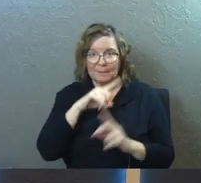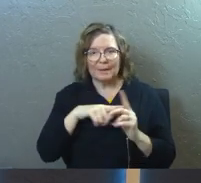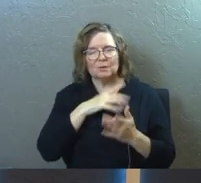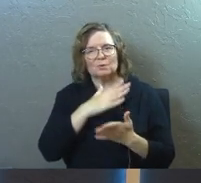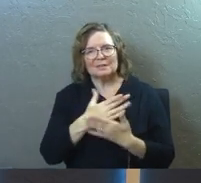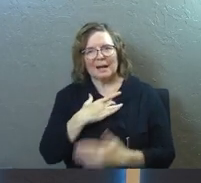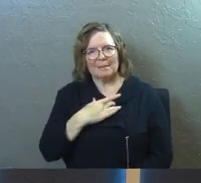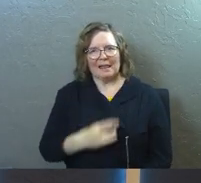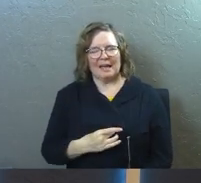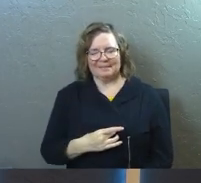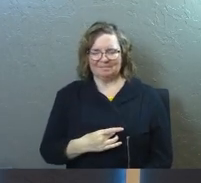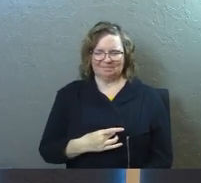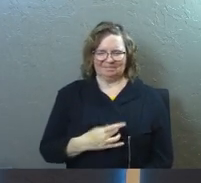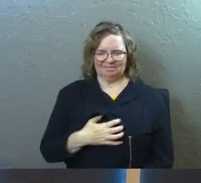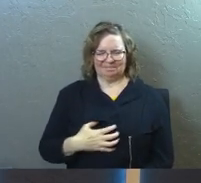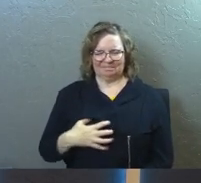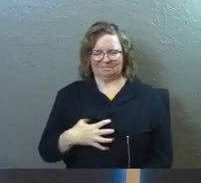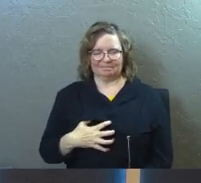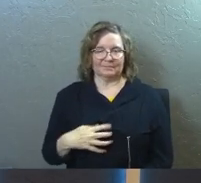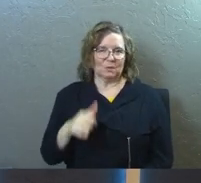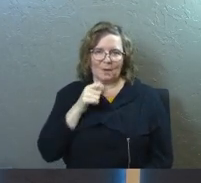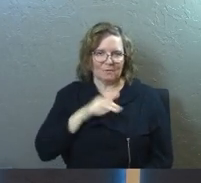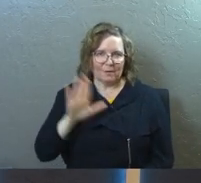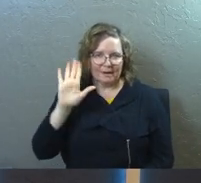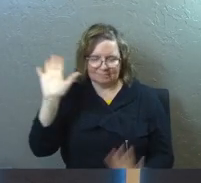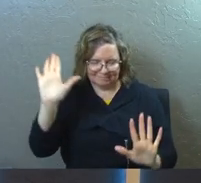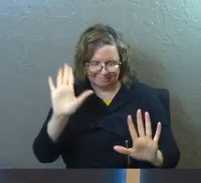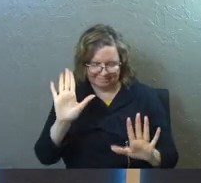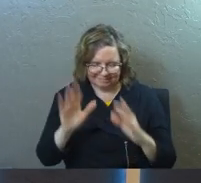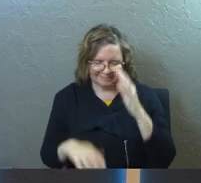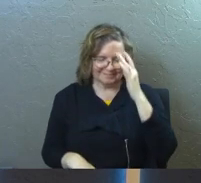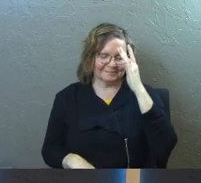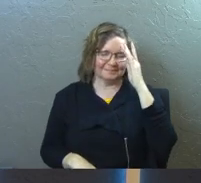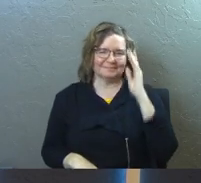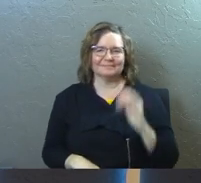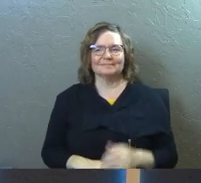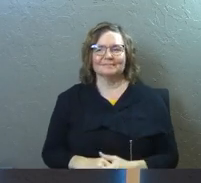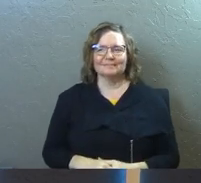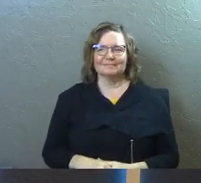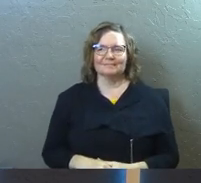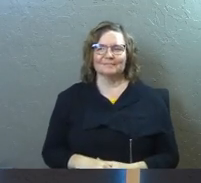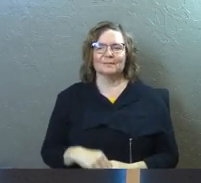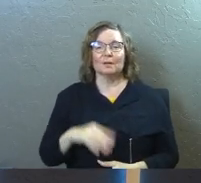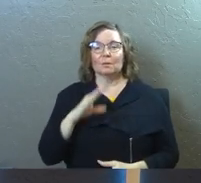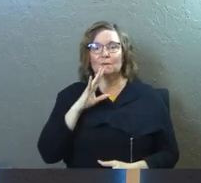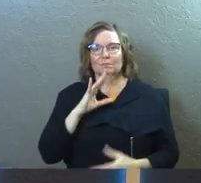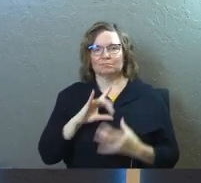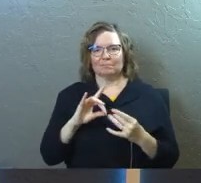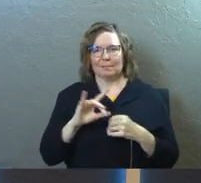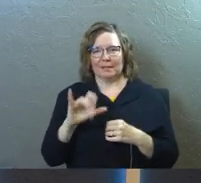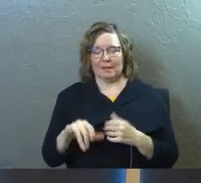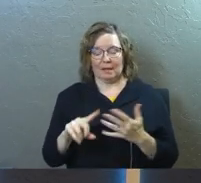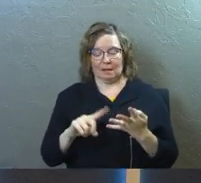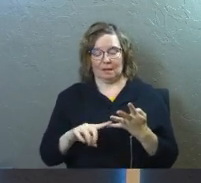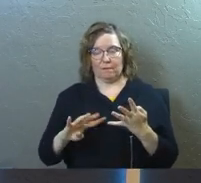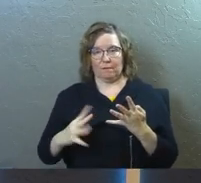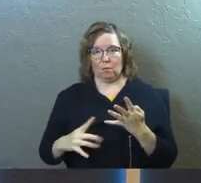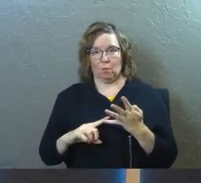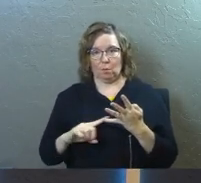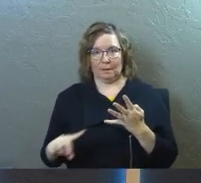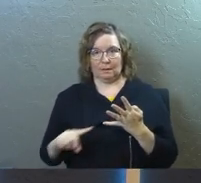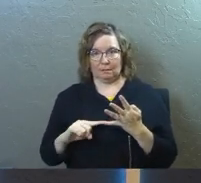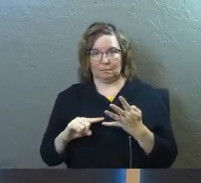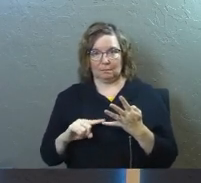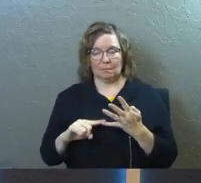but you've stopped liking your kids? You don't have to raise your hands right now. It's okay. We're going to talk about that. And then in week four,